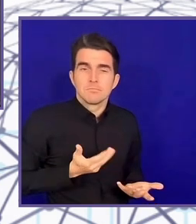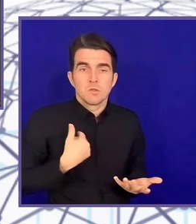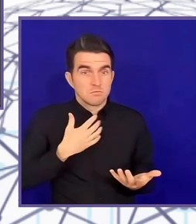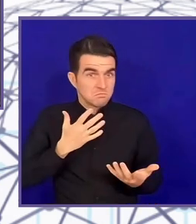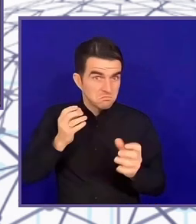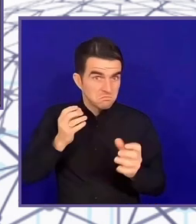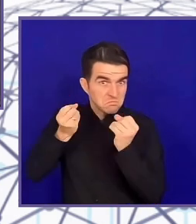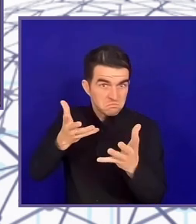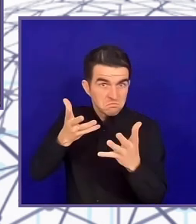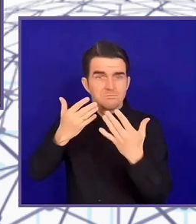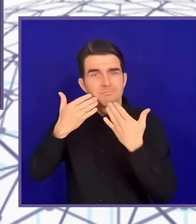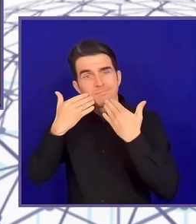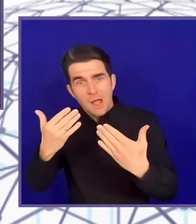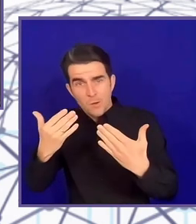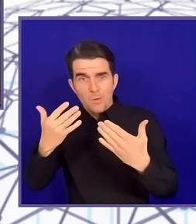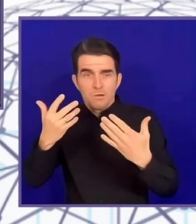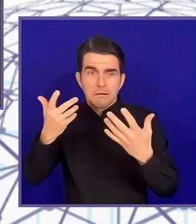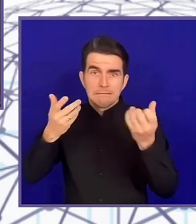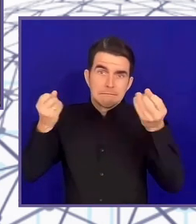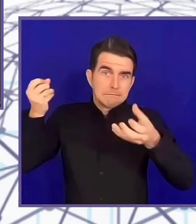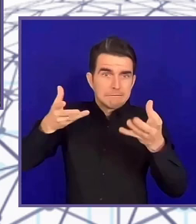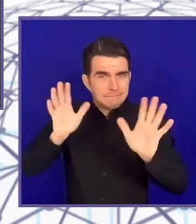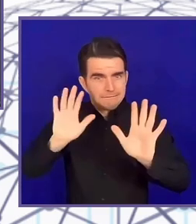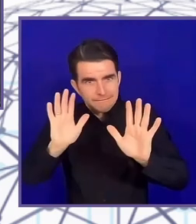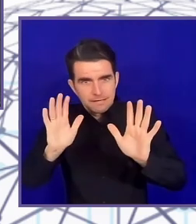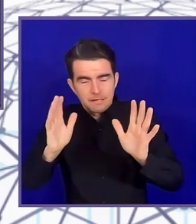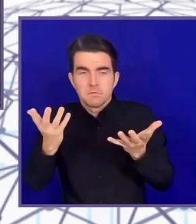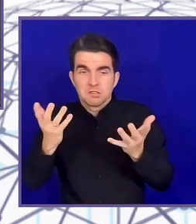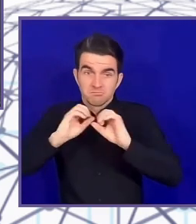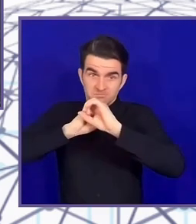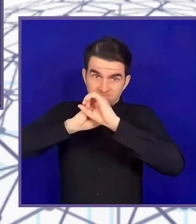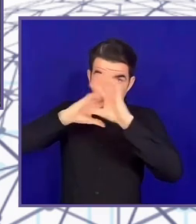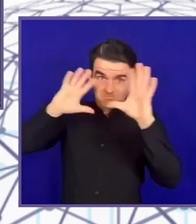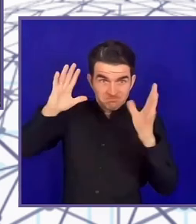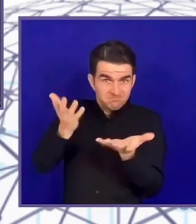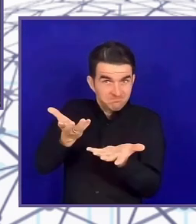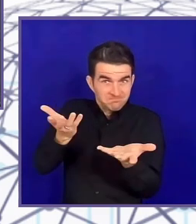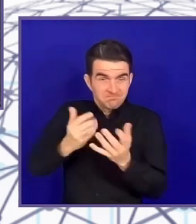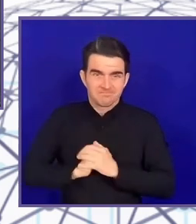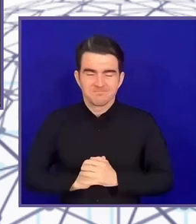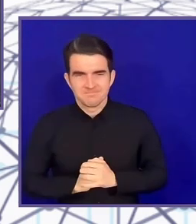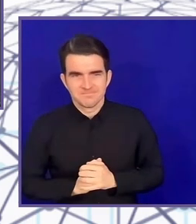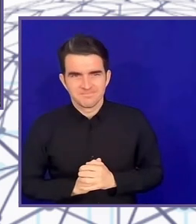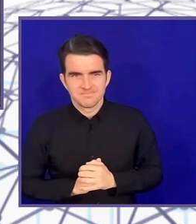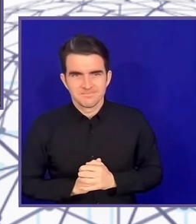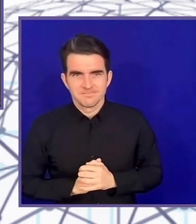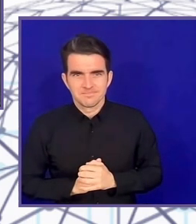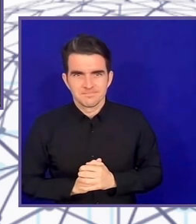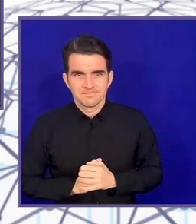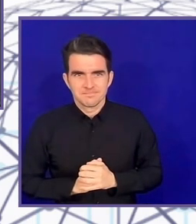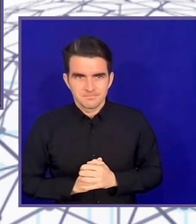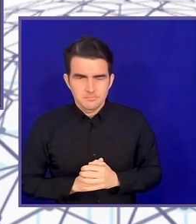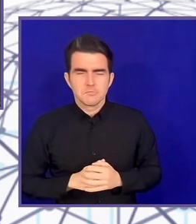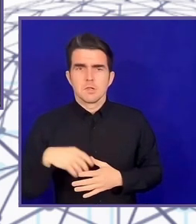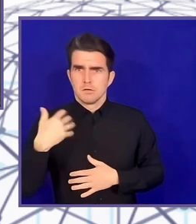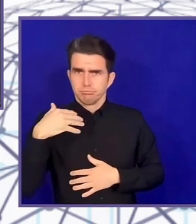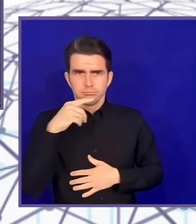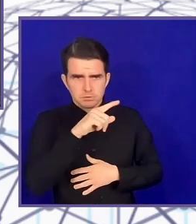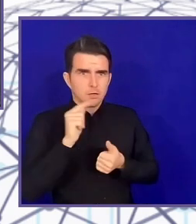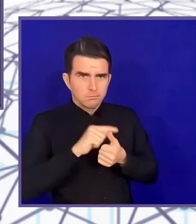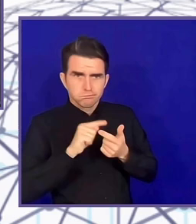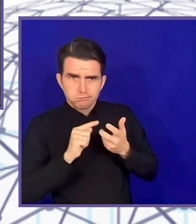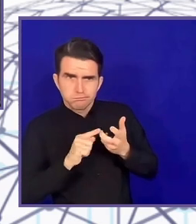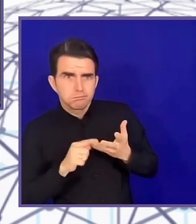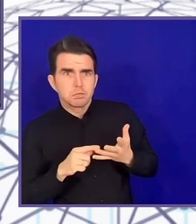to start? Yeah, go ahead. So I think with the context, you're absolutely right. The vast